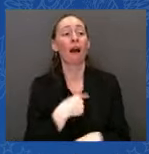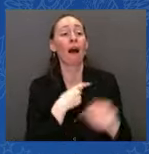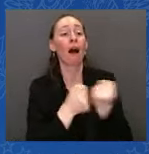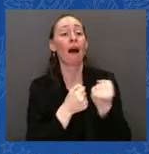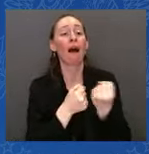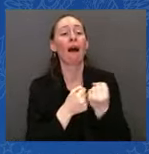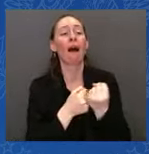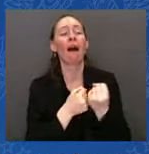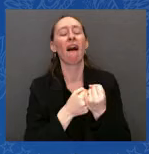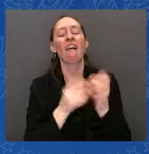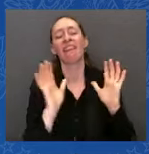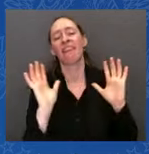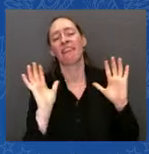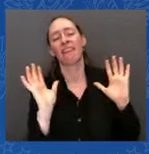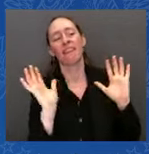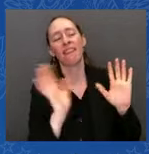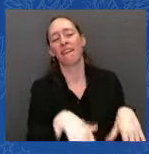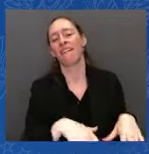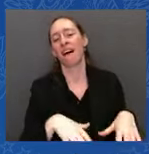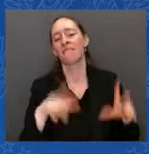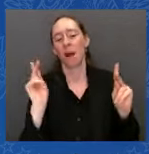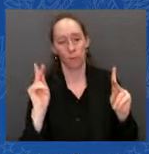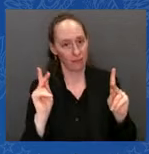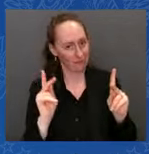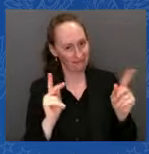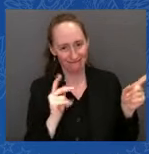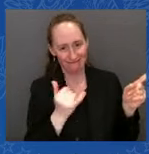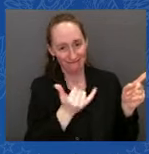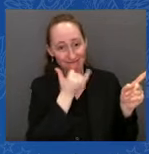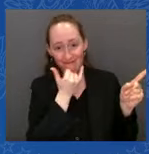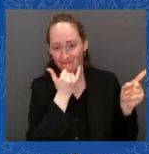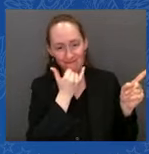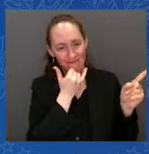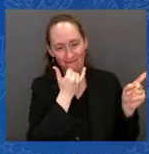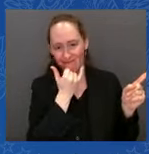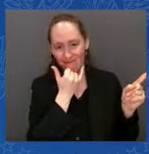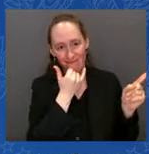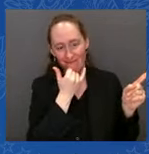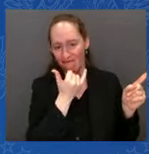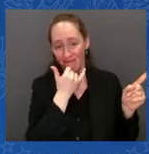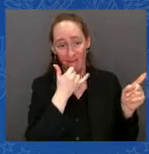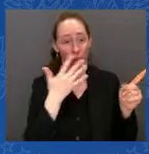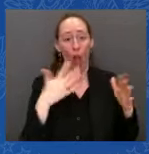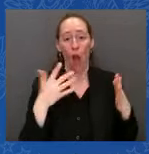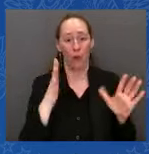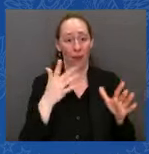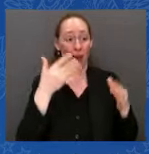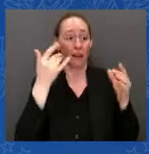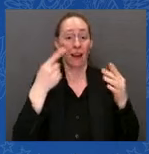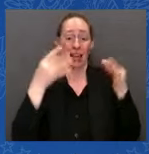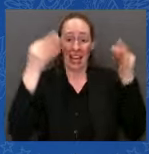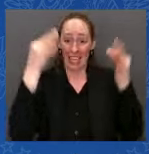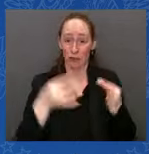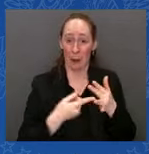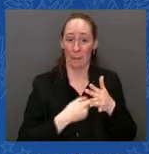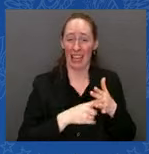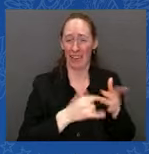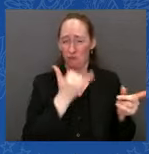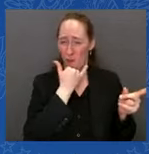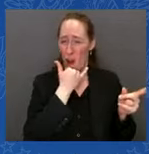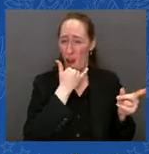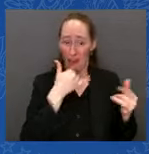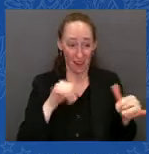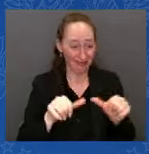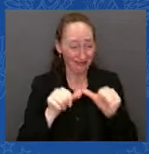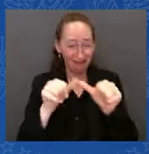And he was wrong from the beginning, and he continues to be wrong. We are united. America is united, and so is the world.